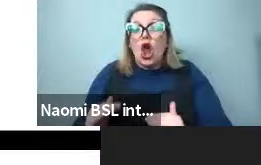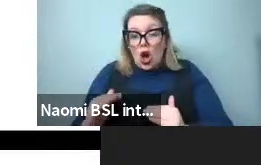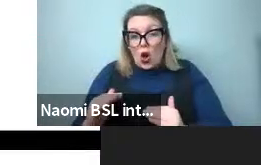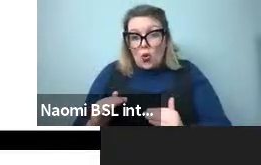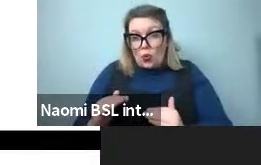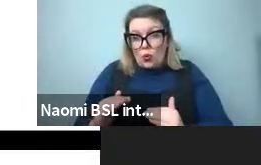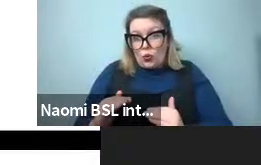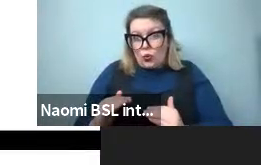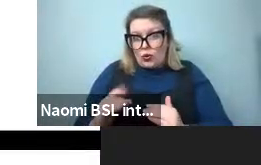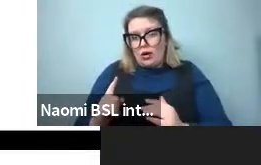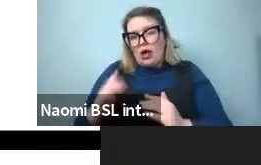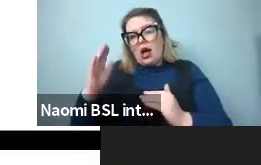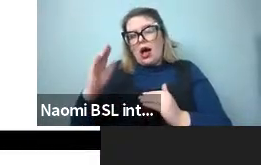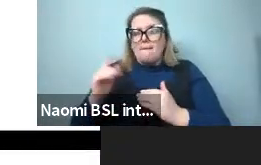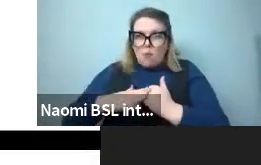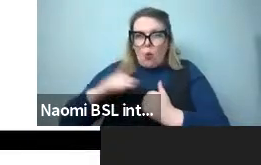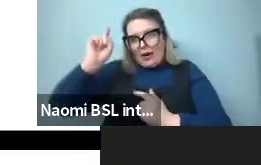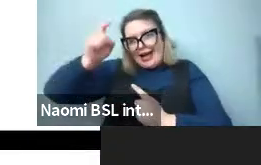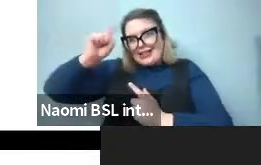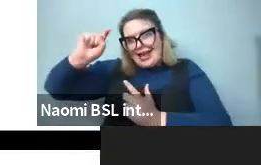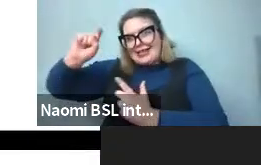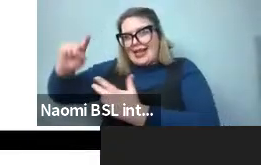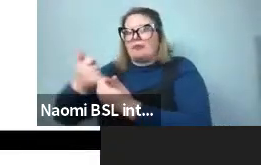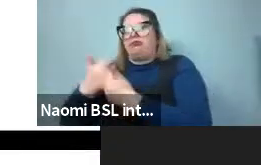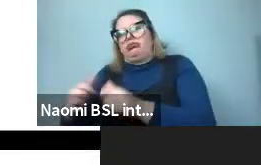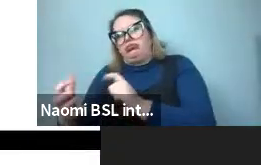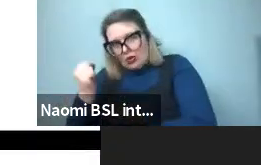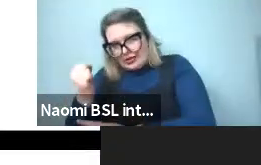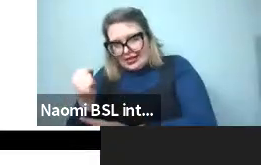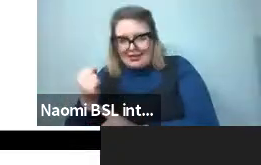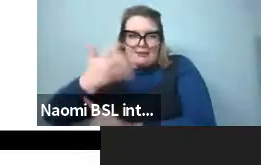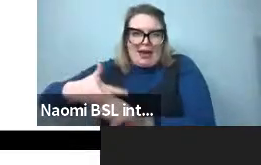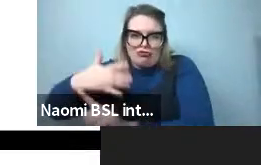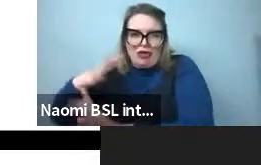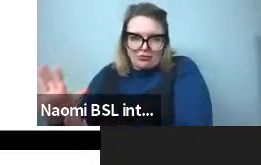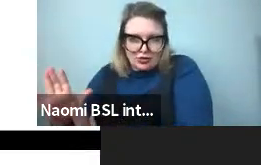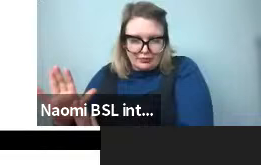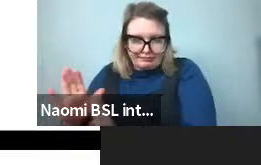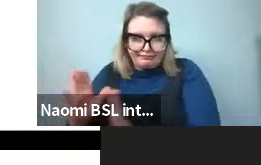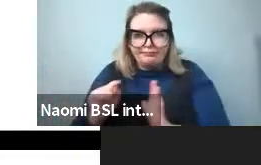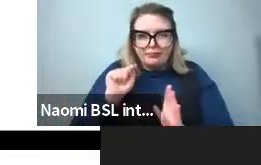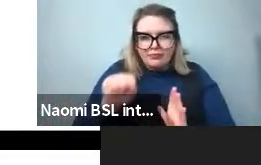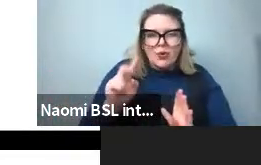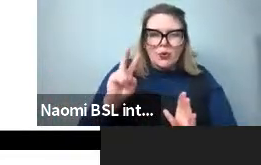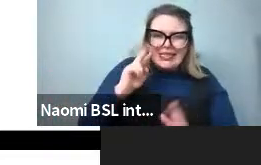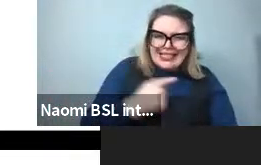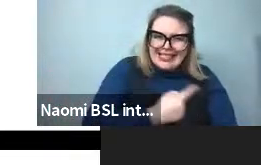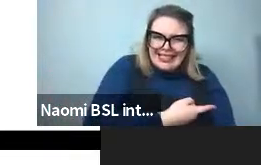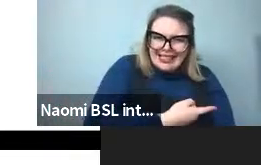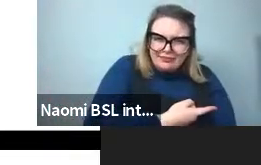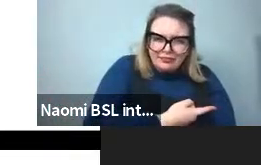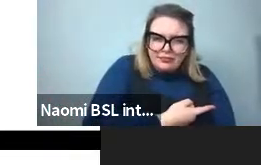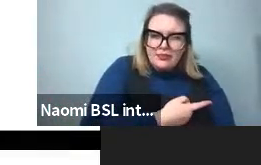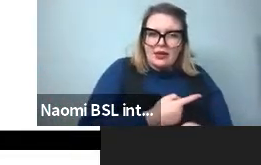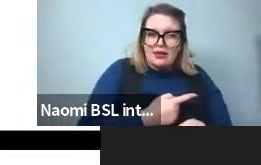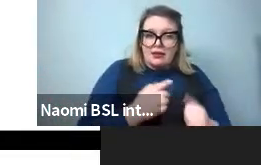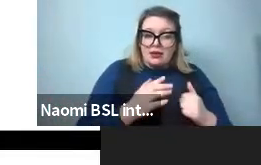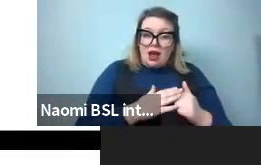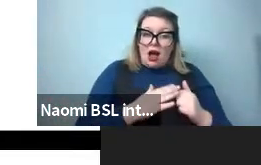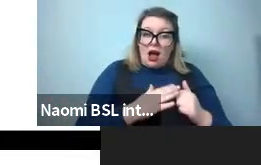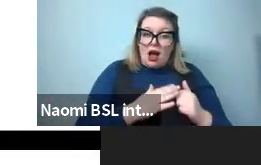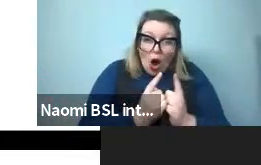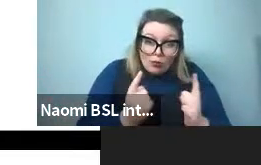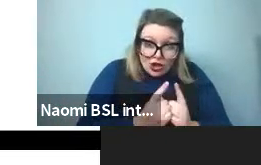objects. High surprisal colors are much more likely to be in background. So we've got here, these are high surprisal down here, probability it's in an object is